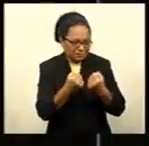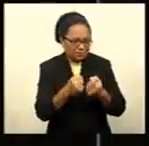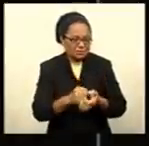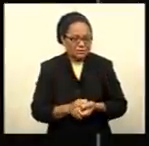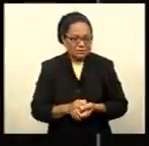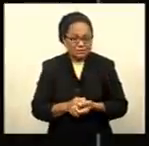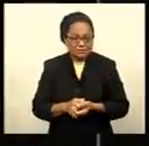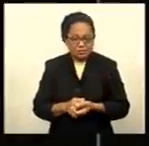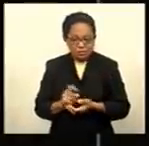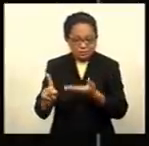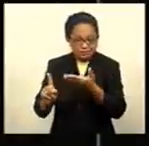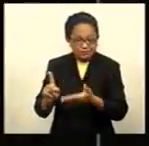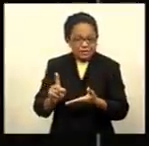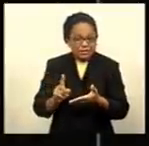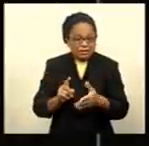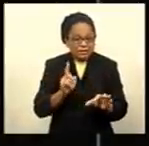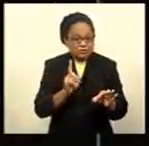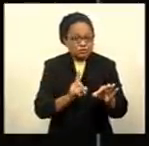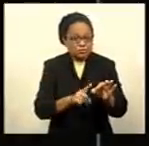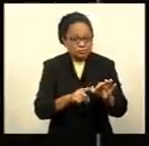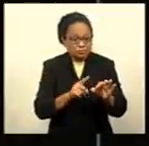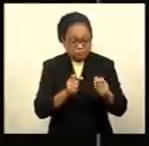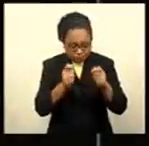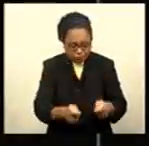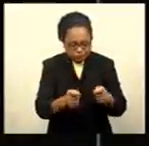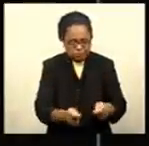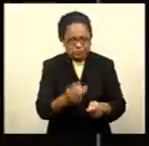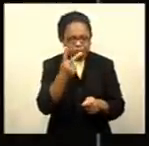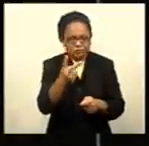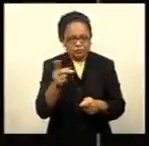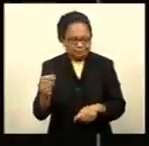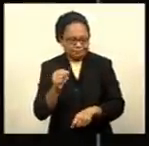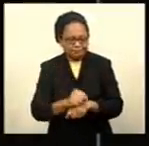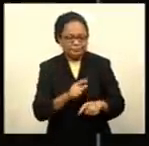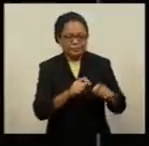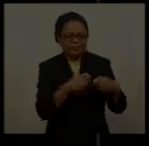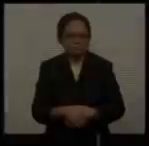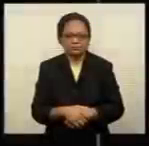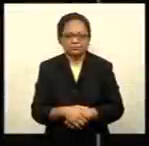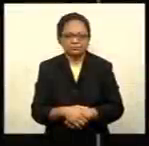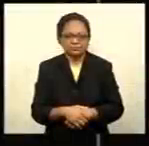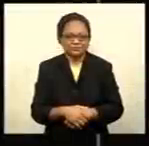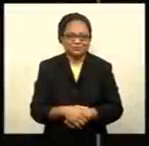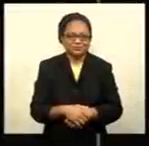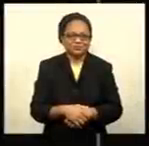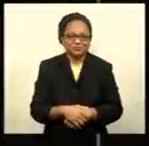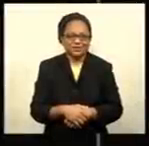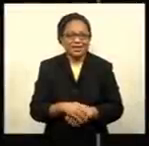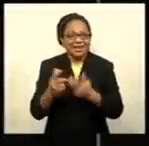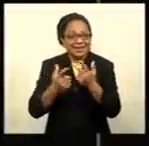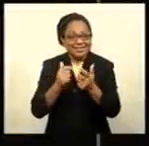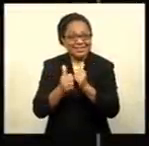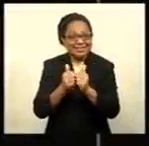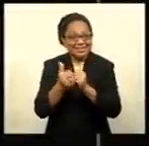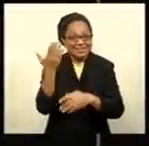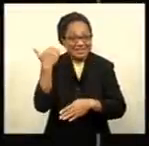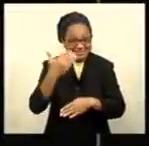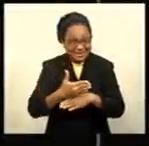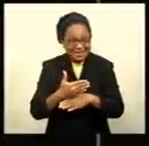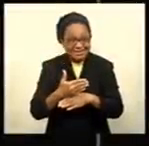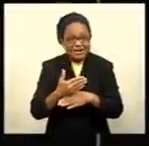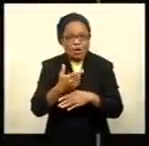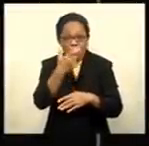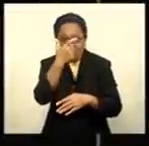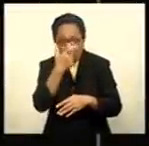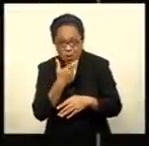two tries at South Sydney Thrash Roosters 54-12 last night. In another game last night, the Warriors